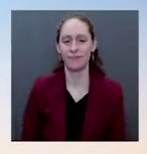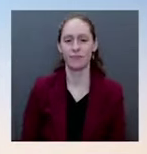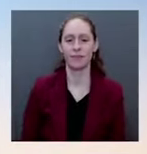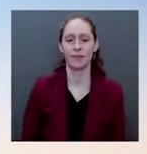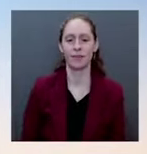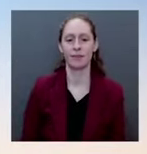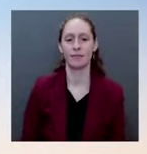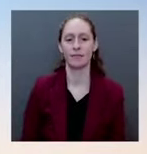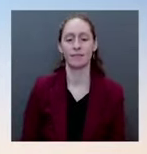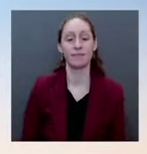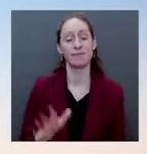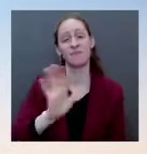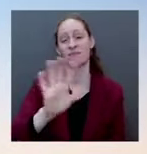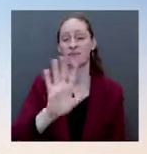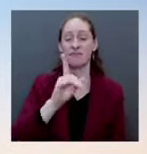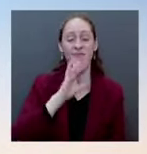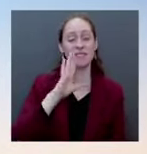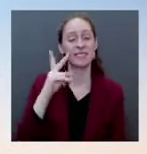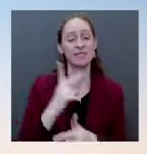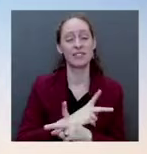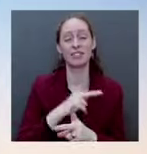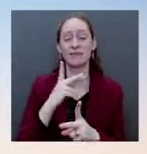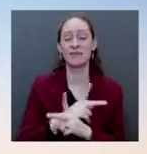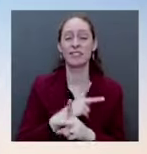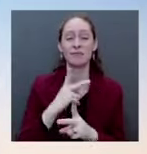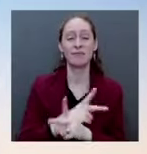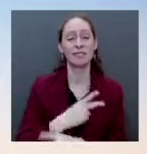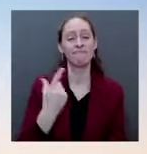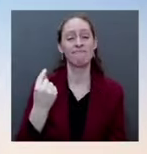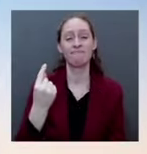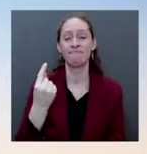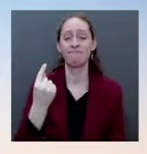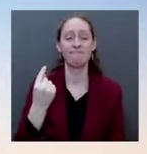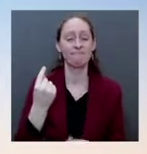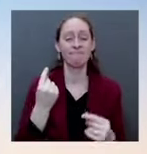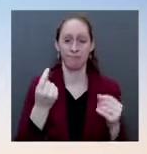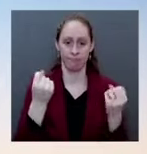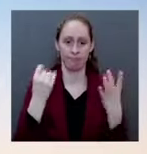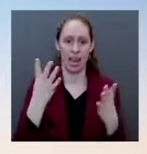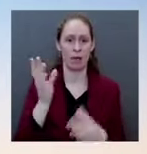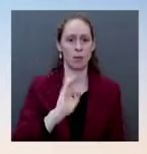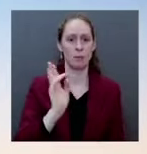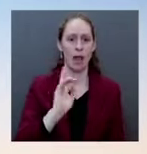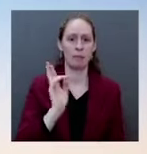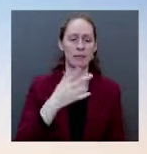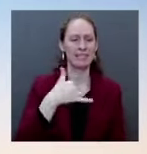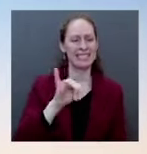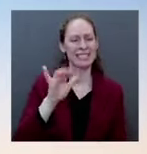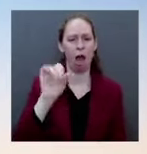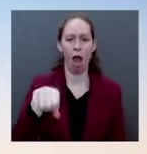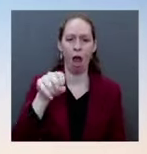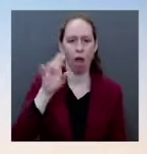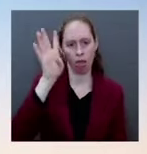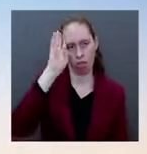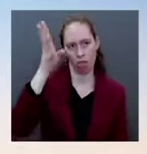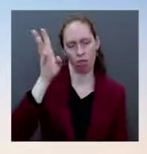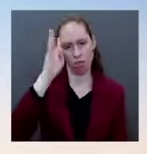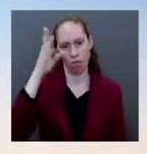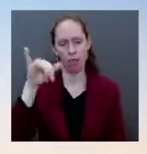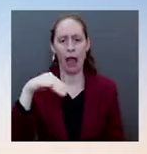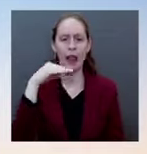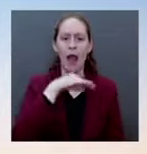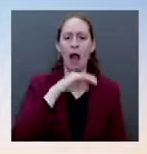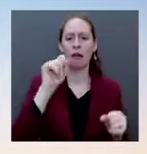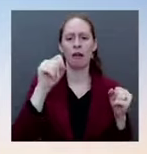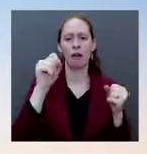perpetuate the big lie and make it more difficult to vote. And we are seeing evidence of that in 19 states who passed, which passed 34